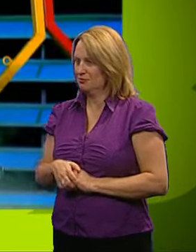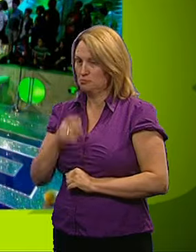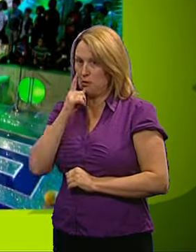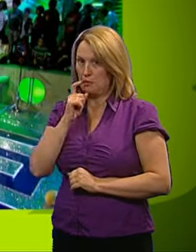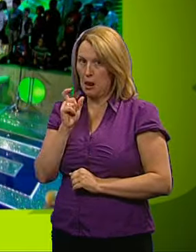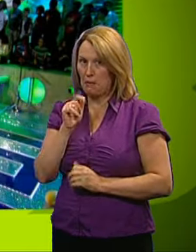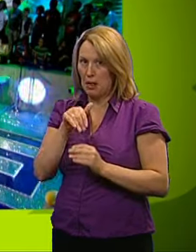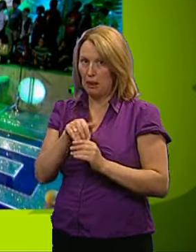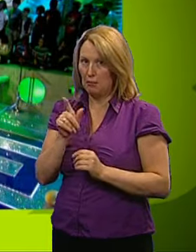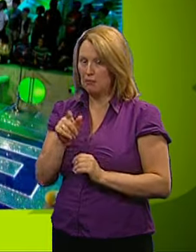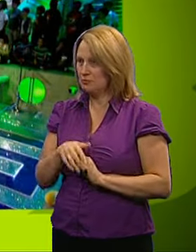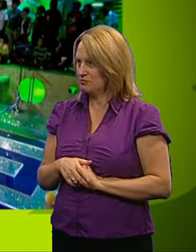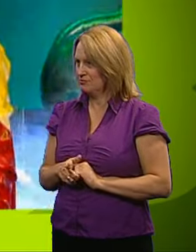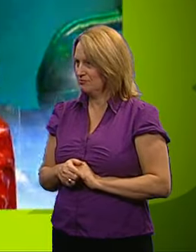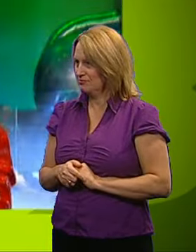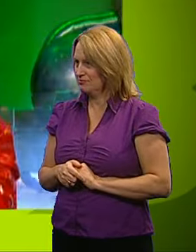at the yellows.